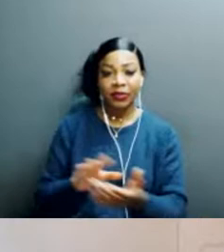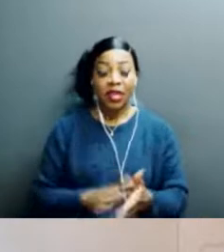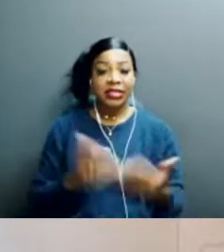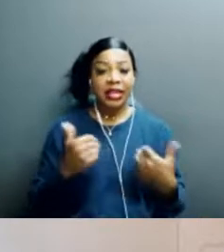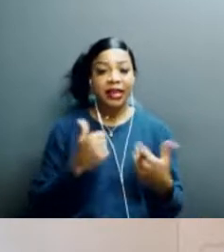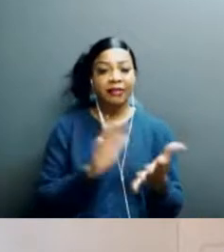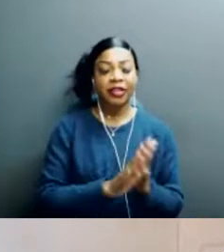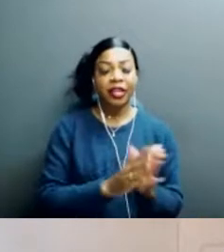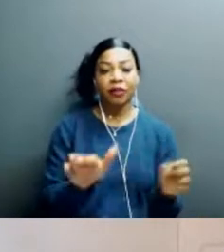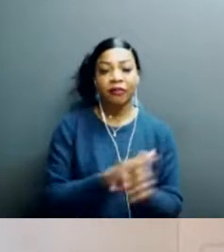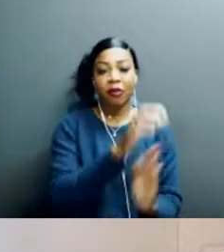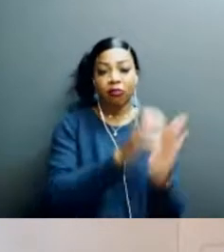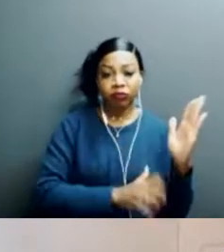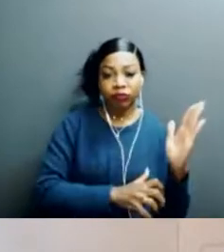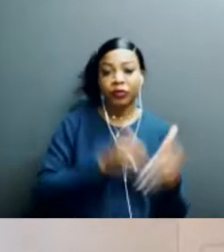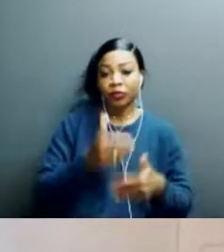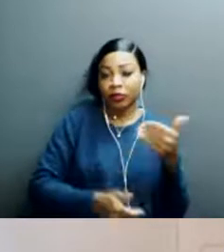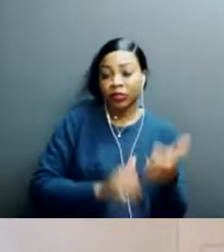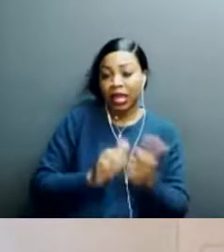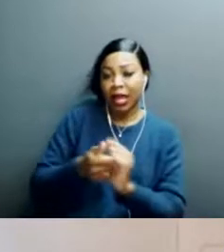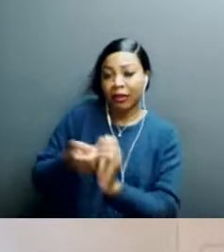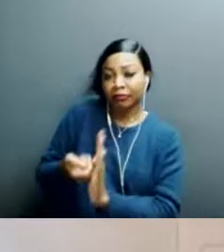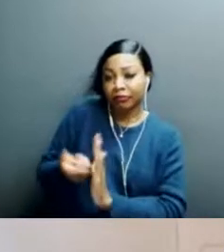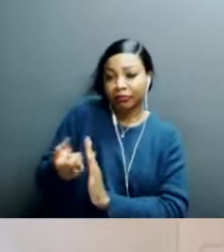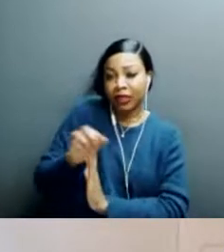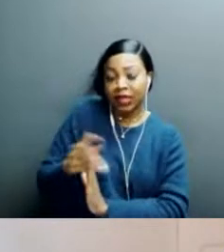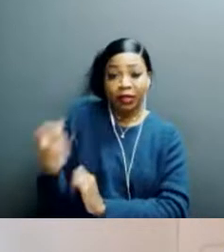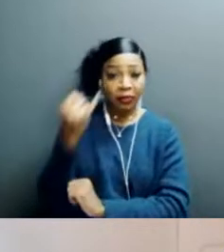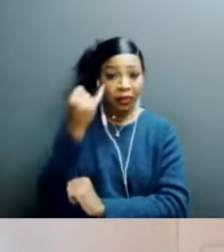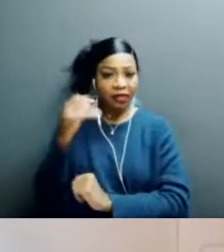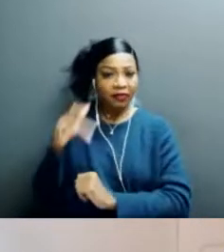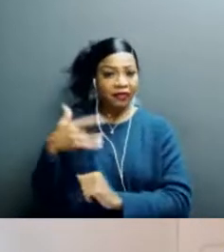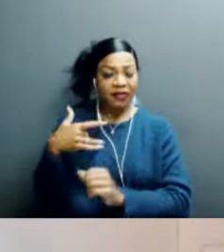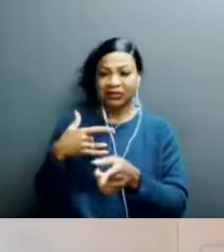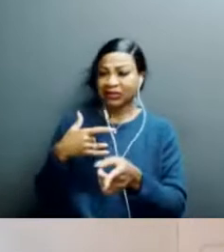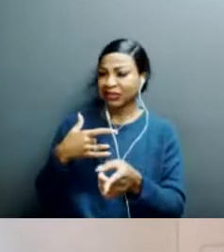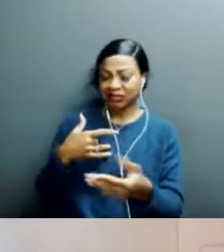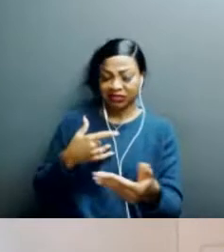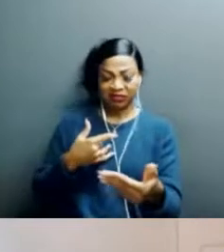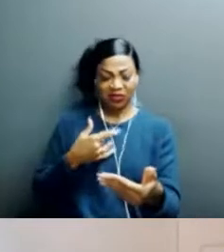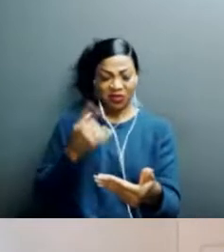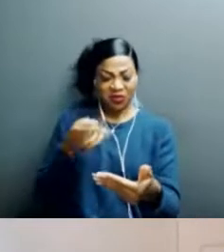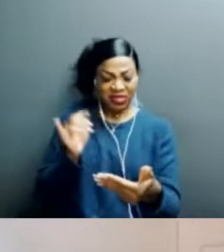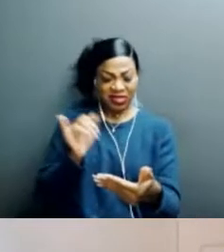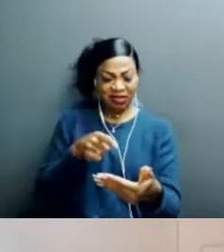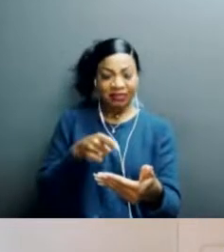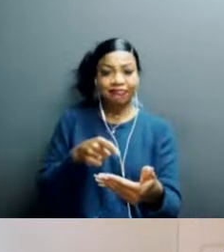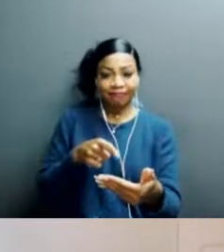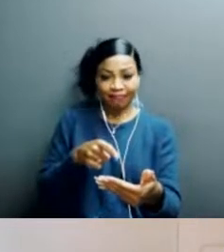do that. Um, so if that's, if that's a concern, like you think there's something on your phone that looks unfamiliar. Um,